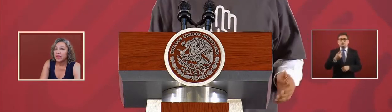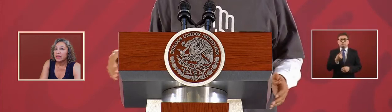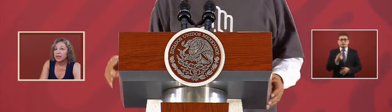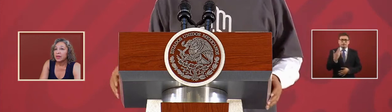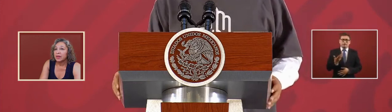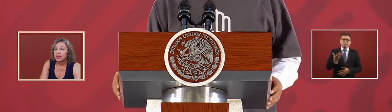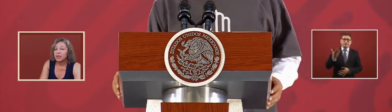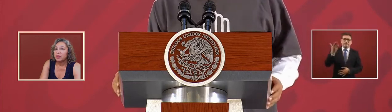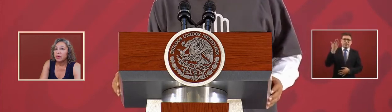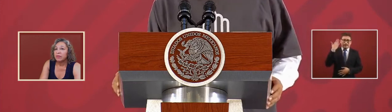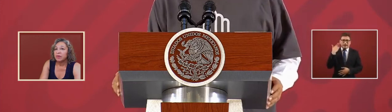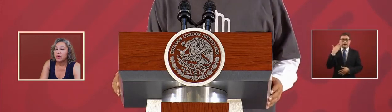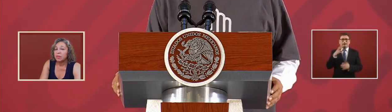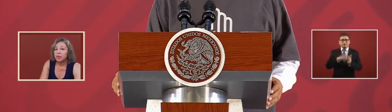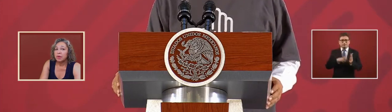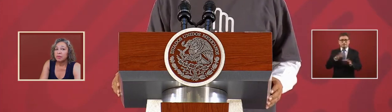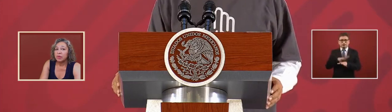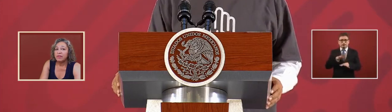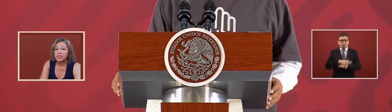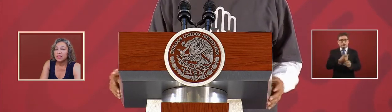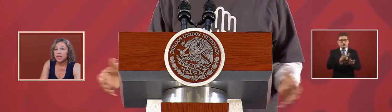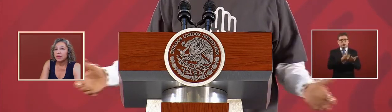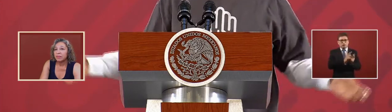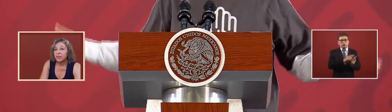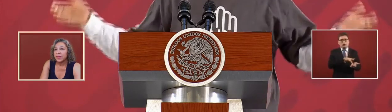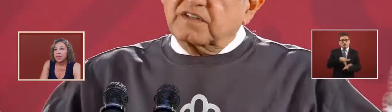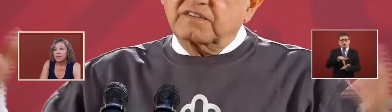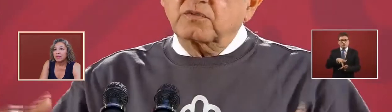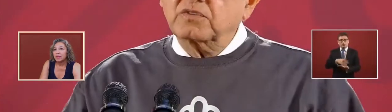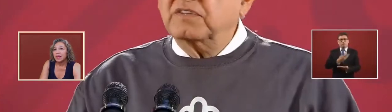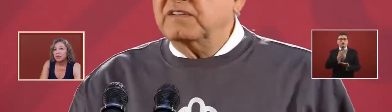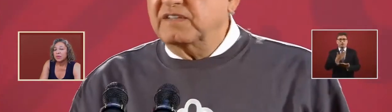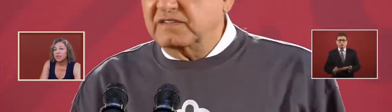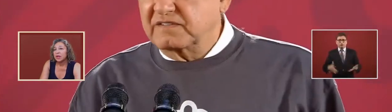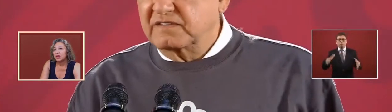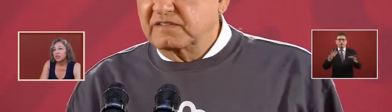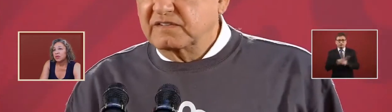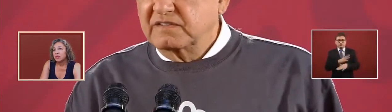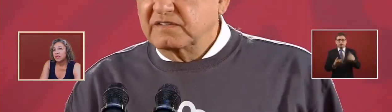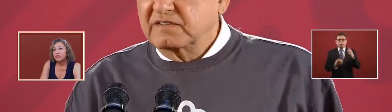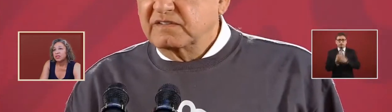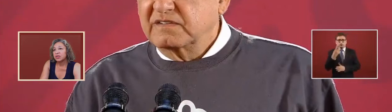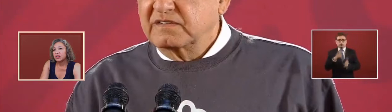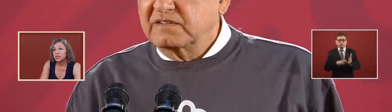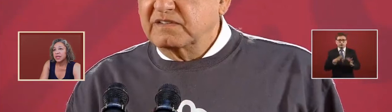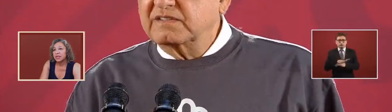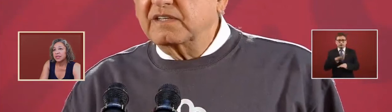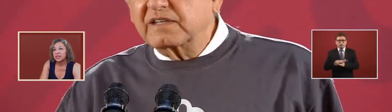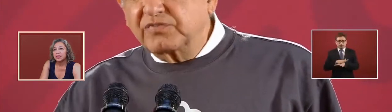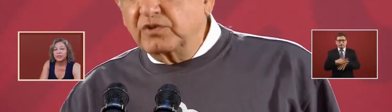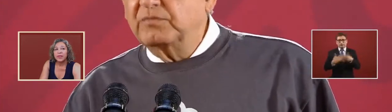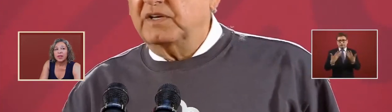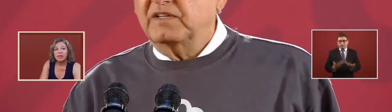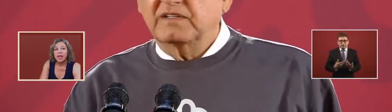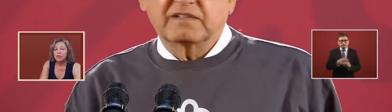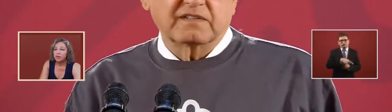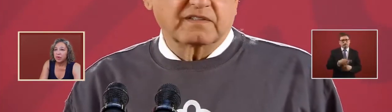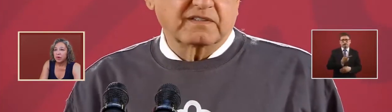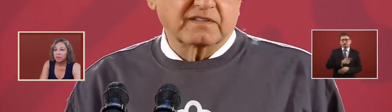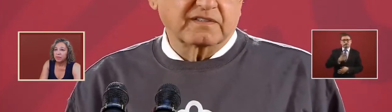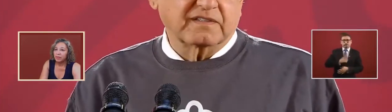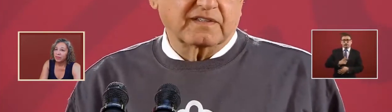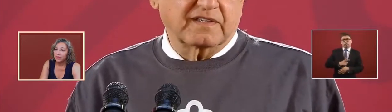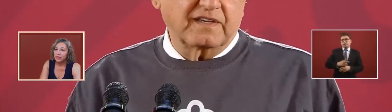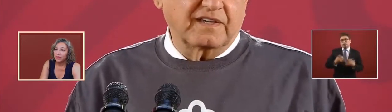reform previously that was also in different circumstances that